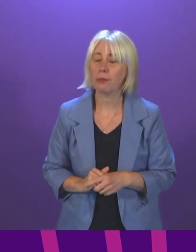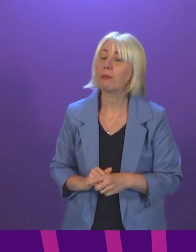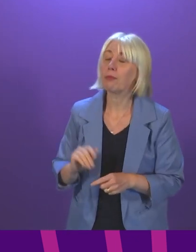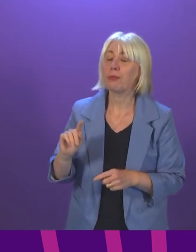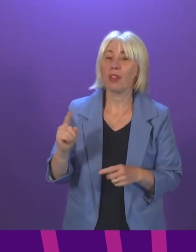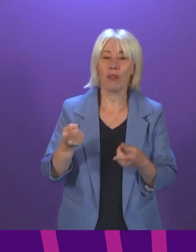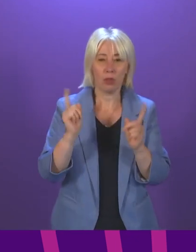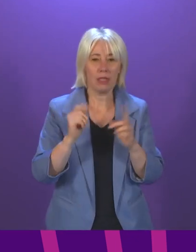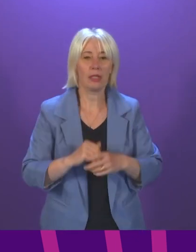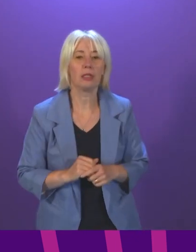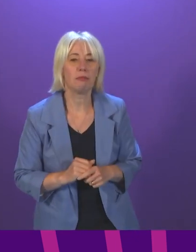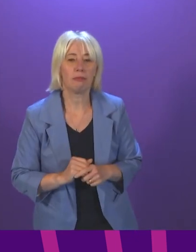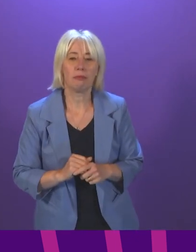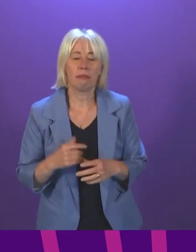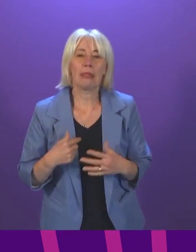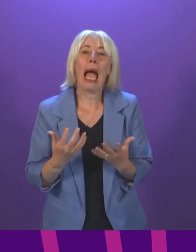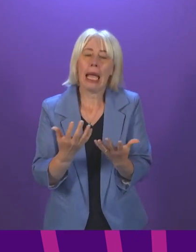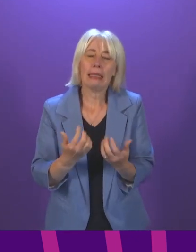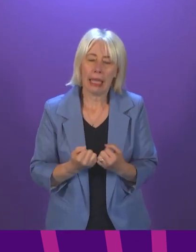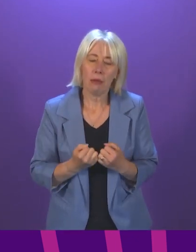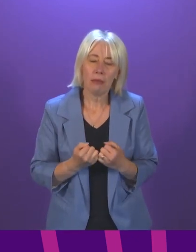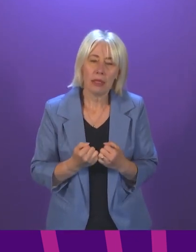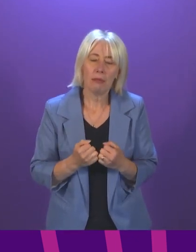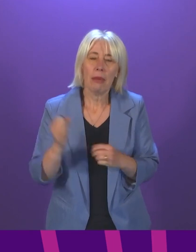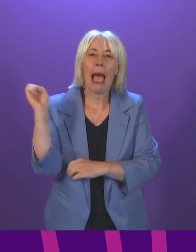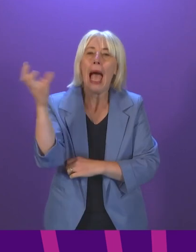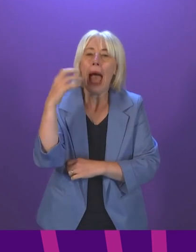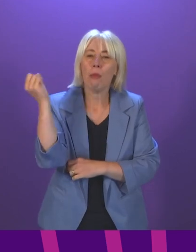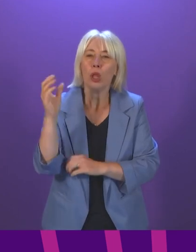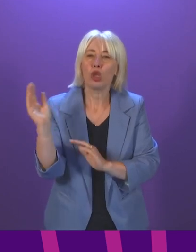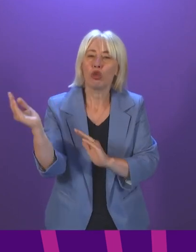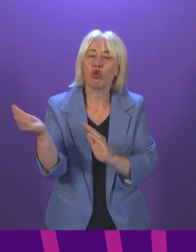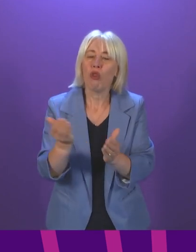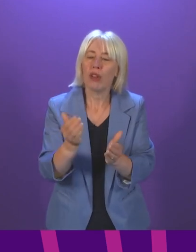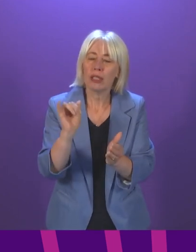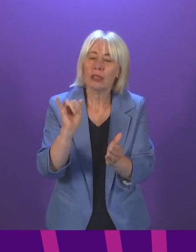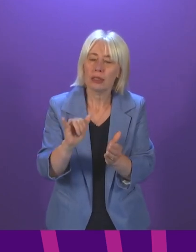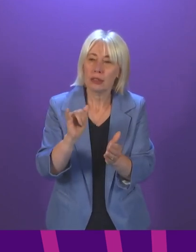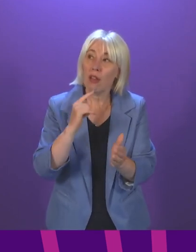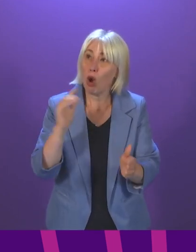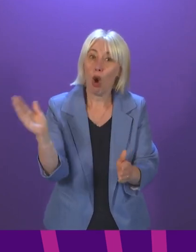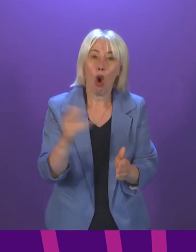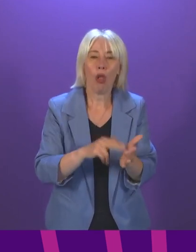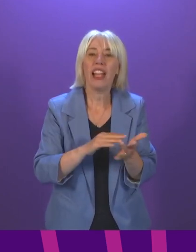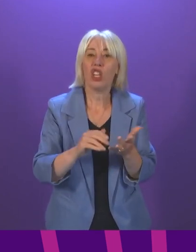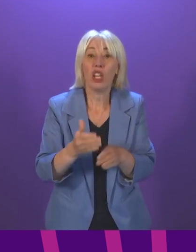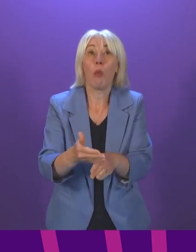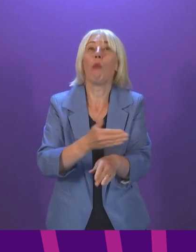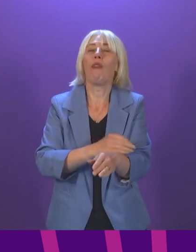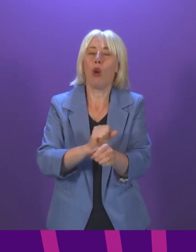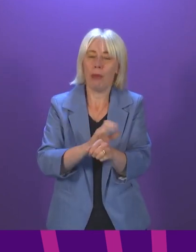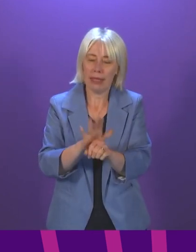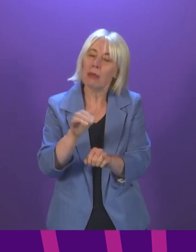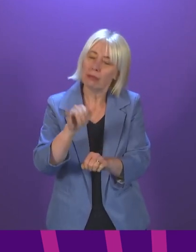I accept there were pressures on the ambulance service as there were pressures on the entirety of our health service before this pandemic.